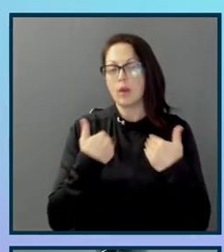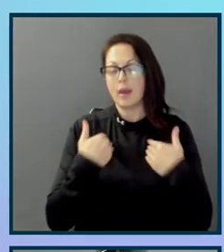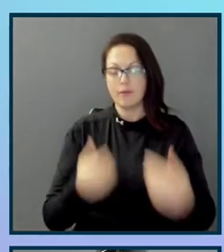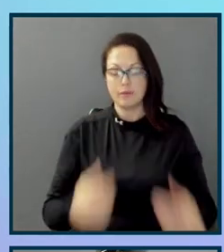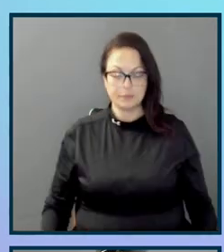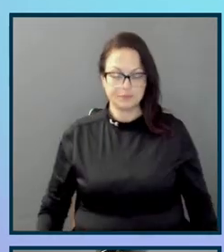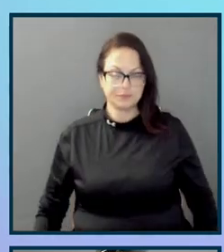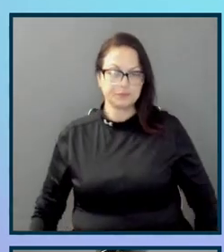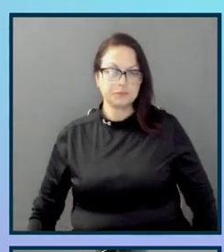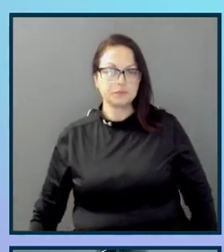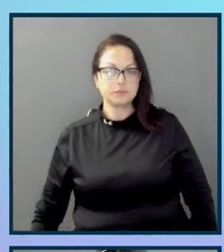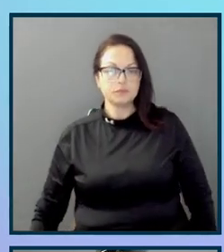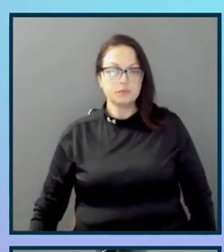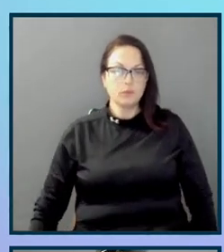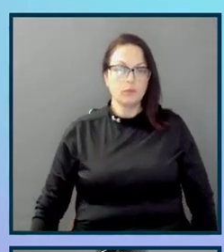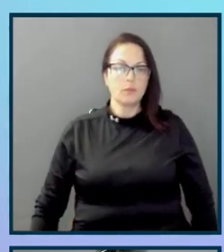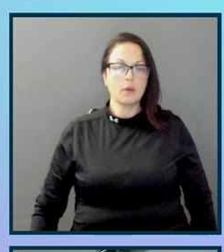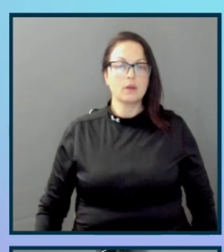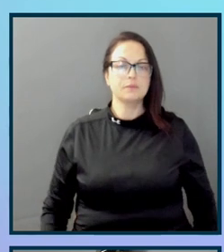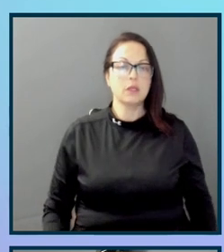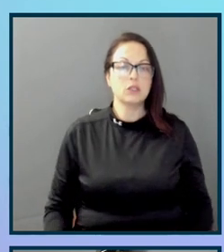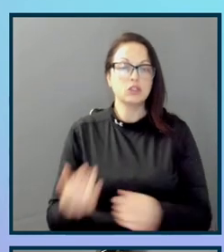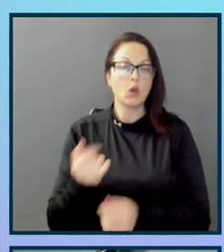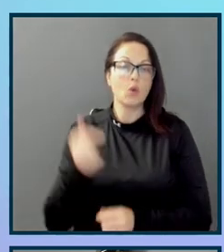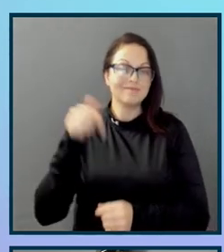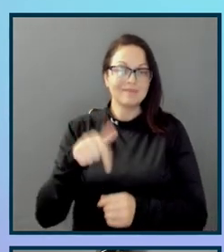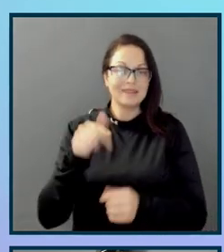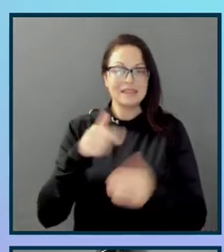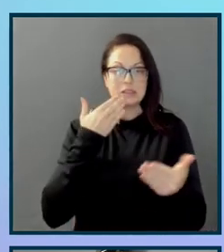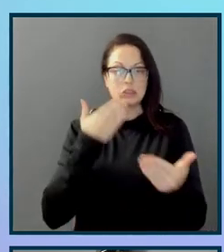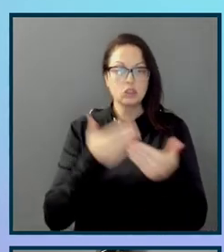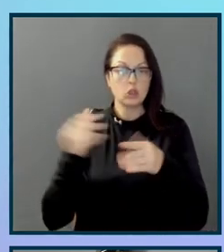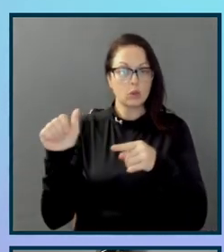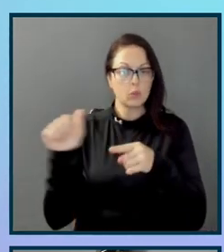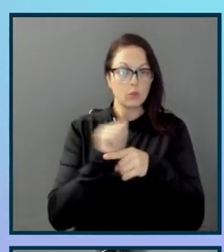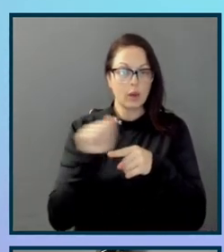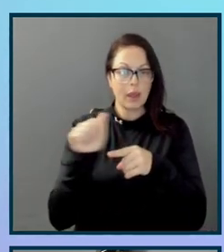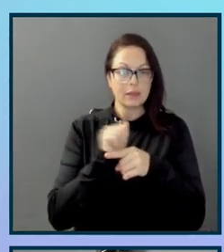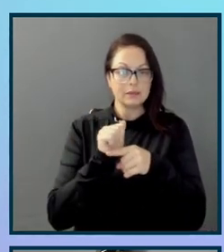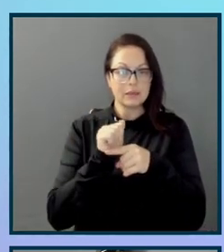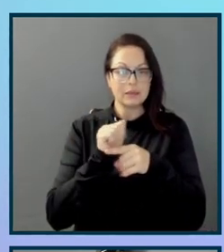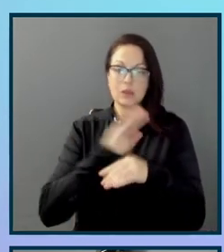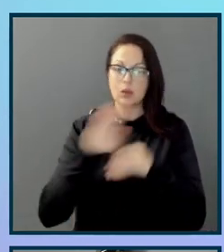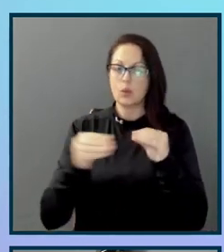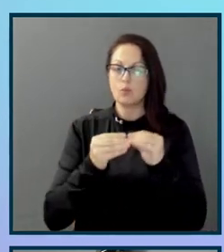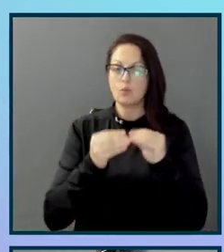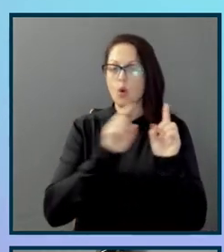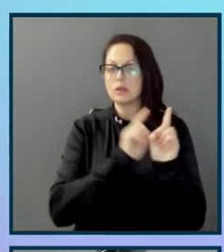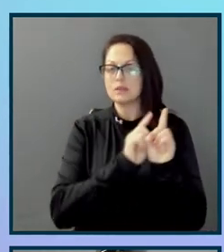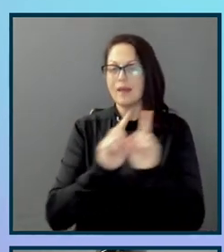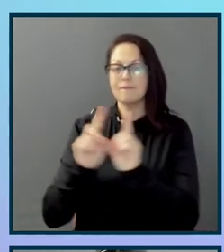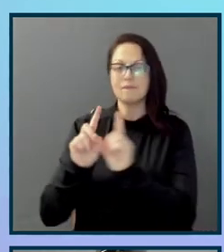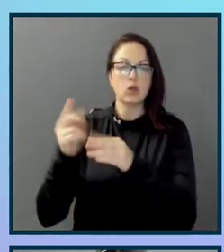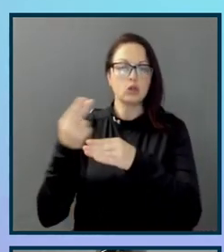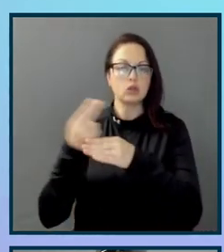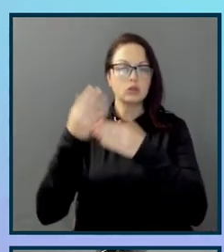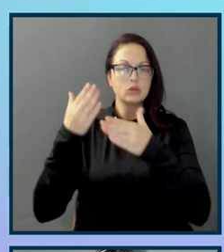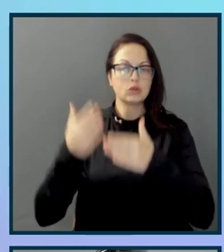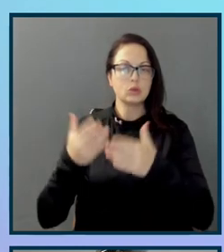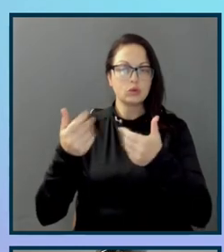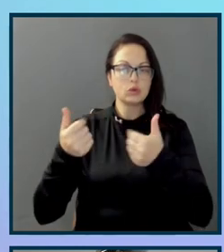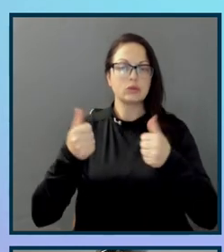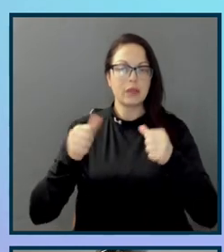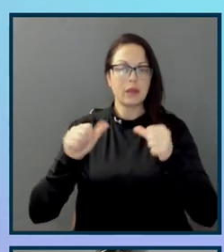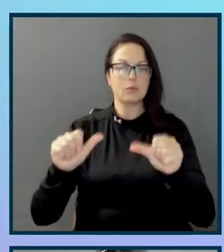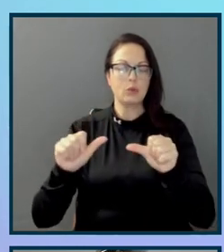Basically, in the end, this is just good usability practice. Having a more diverse user sample means more robust and more inclusive